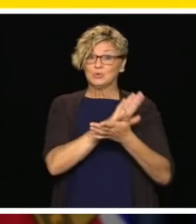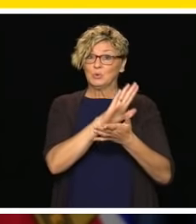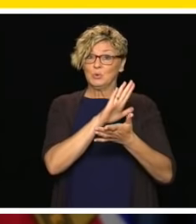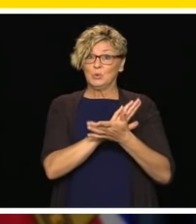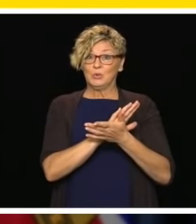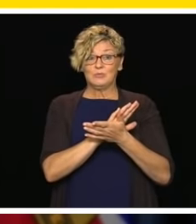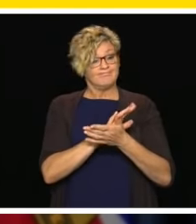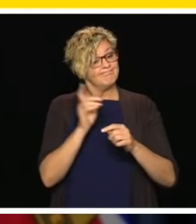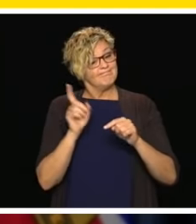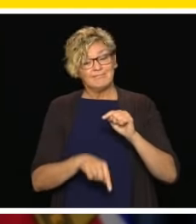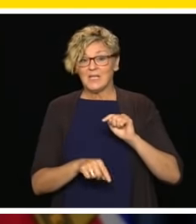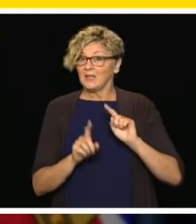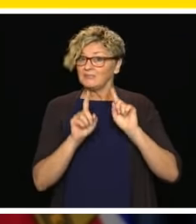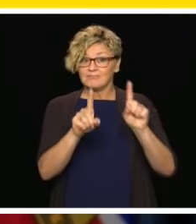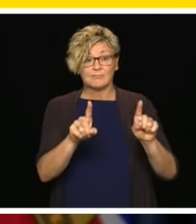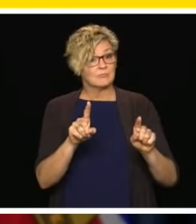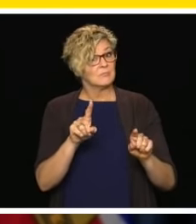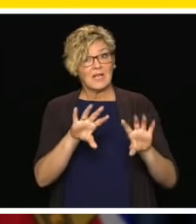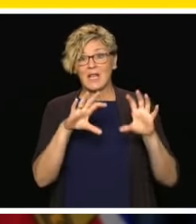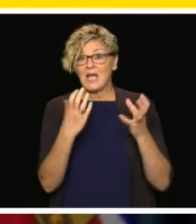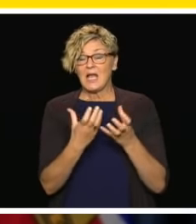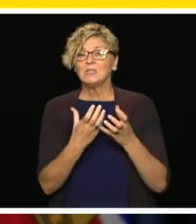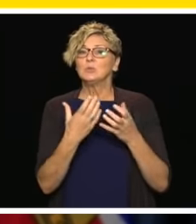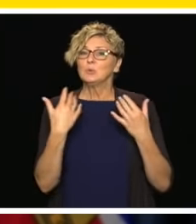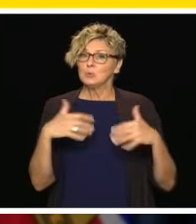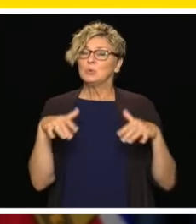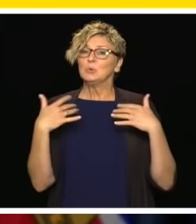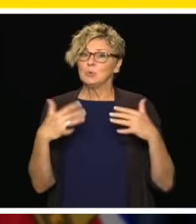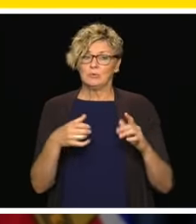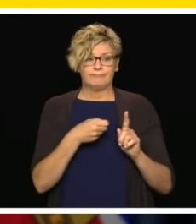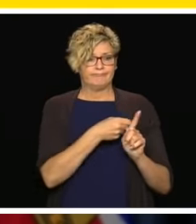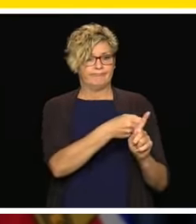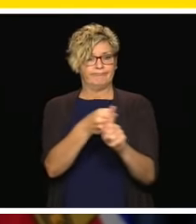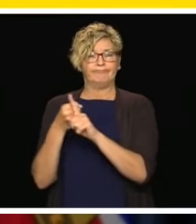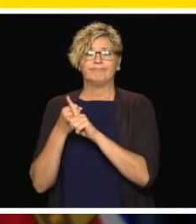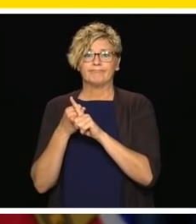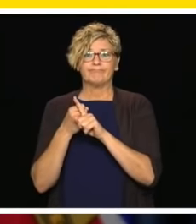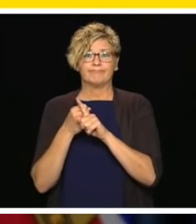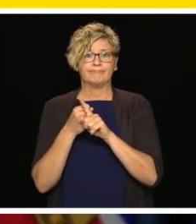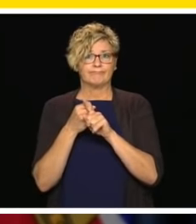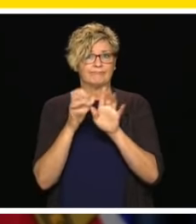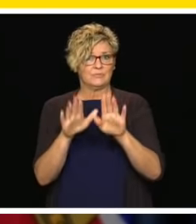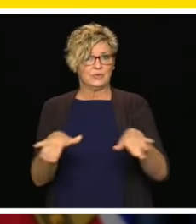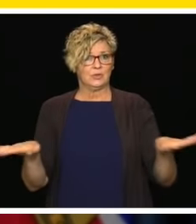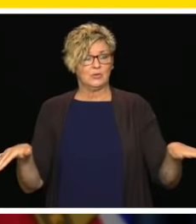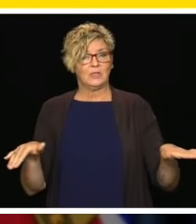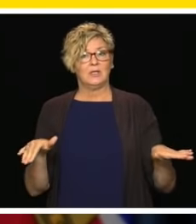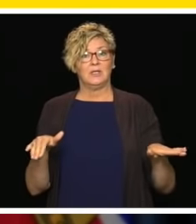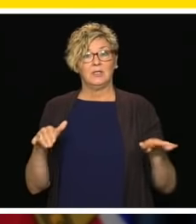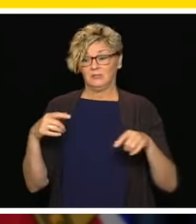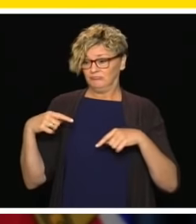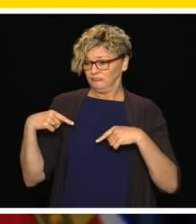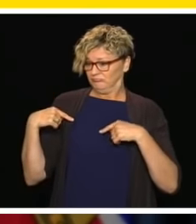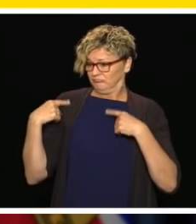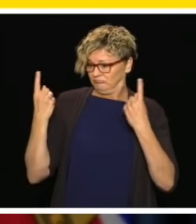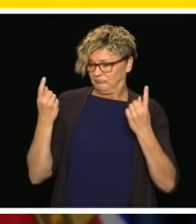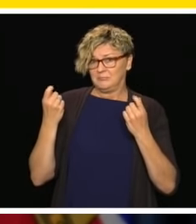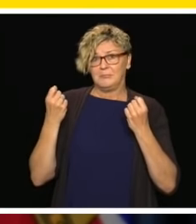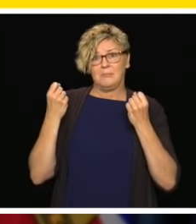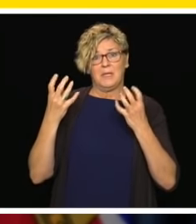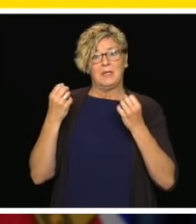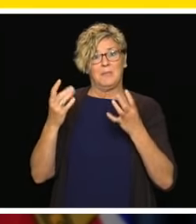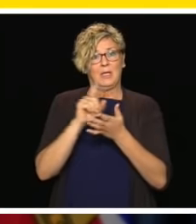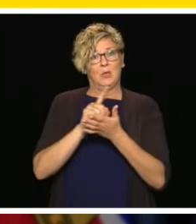Suspending in-class learning was a necessary pause in March and it is something that has meant for many weeks now,